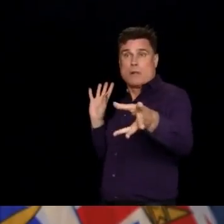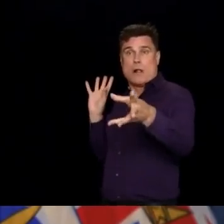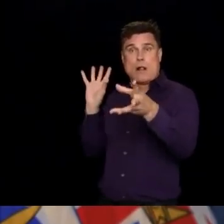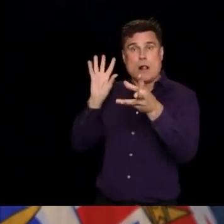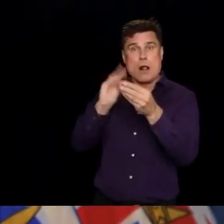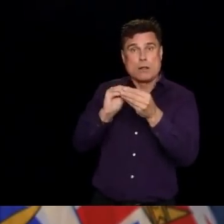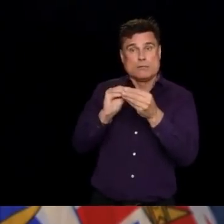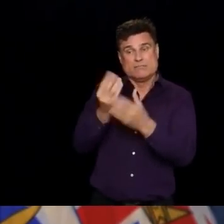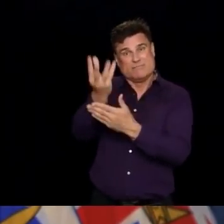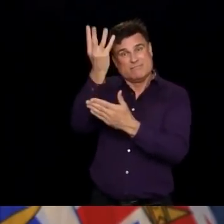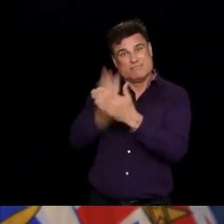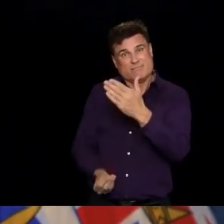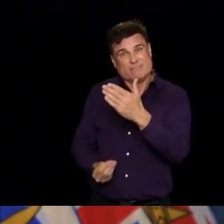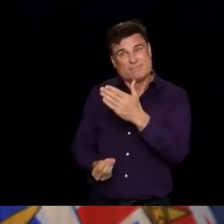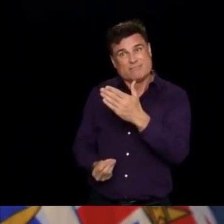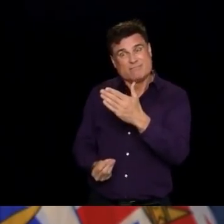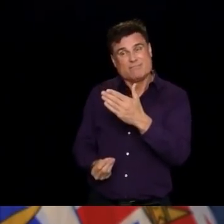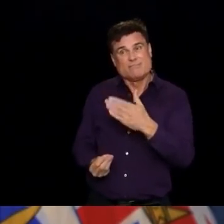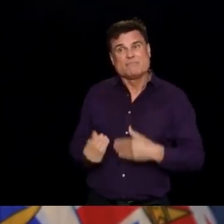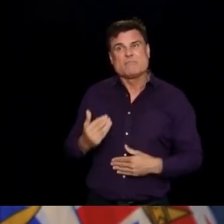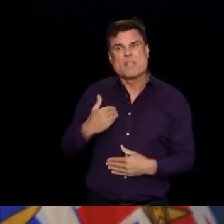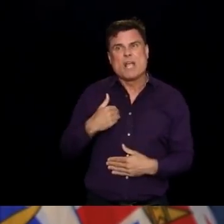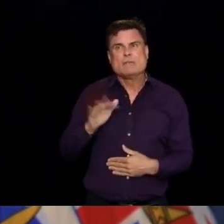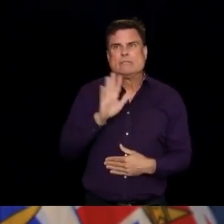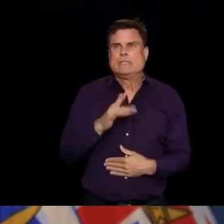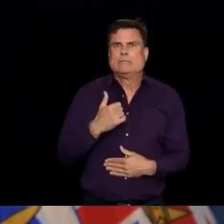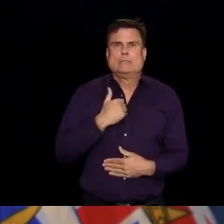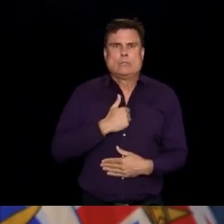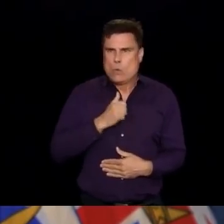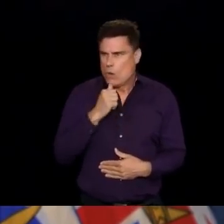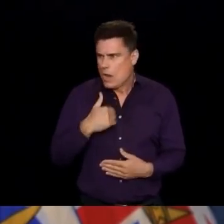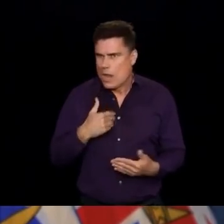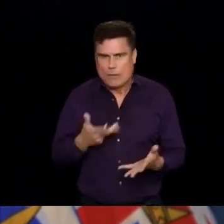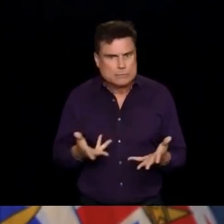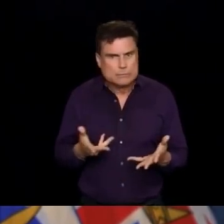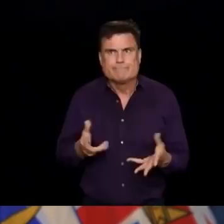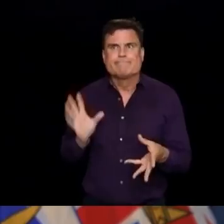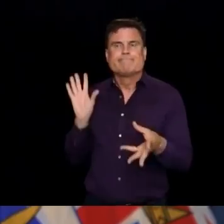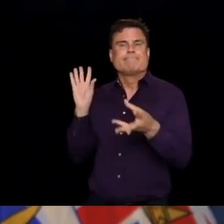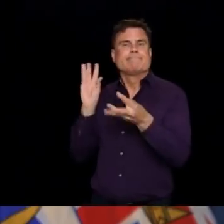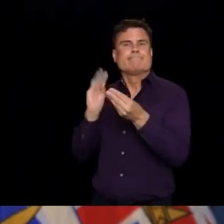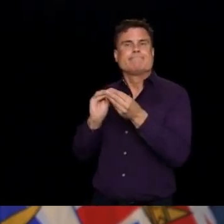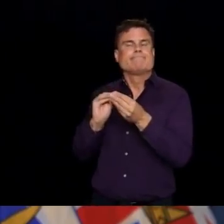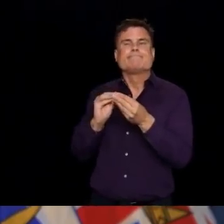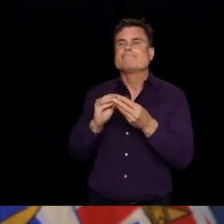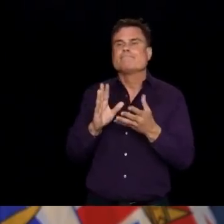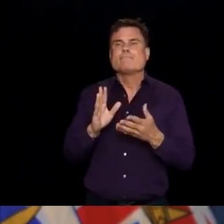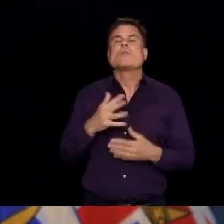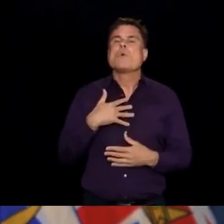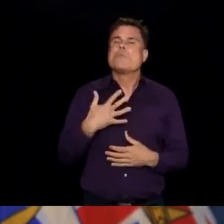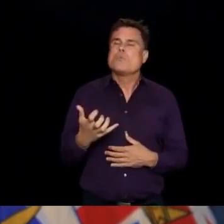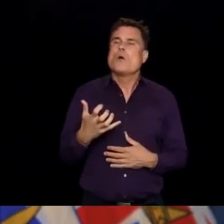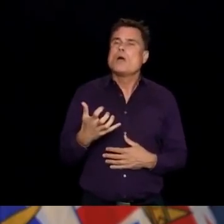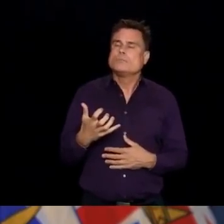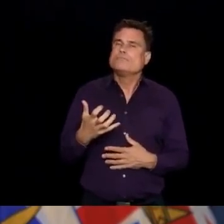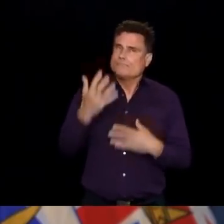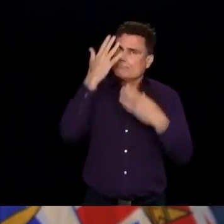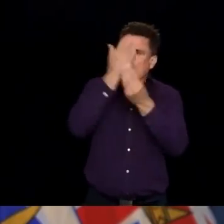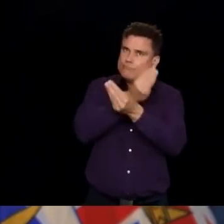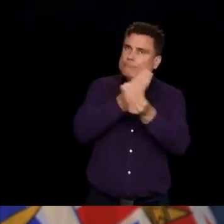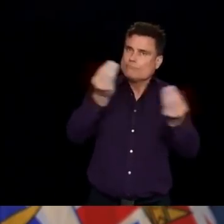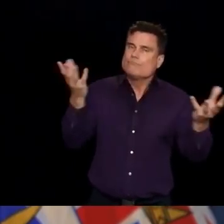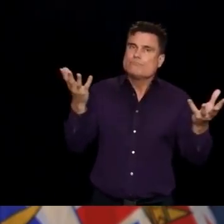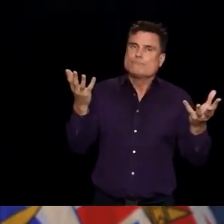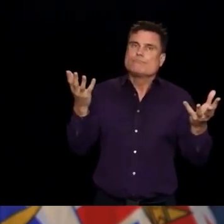don't have the total in front of me, but we want to pass on our condolences to all of those, particularly the families of the